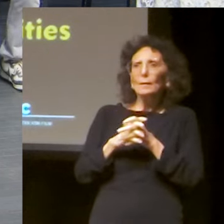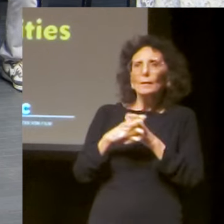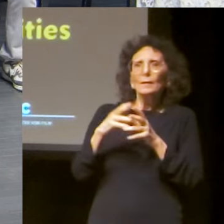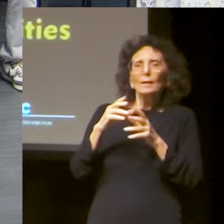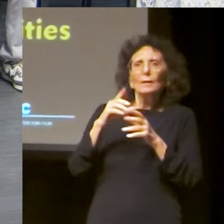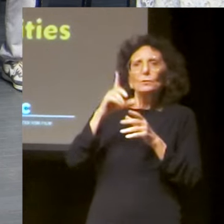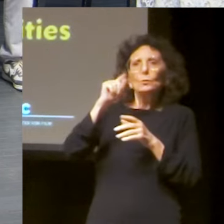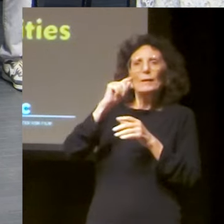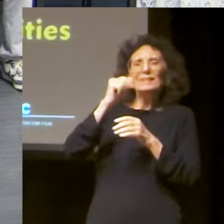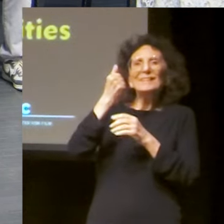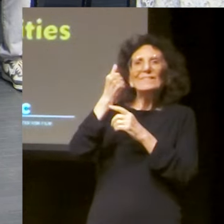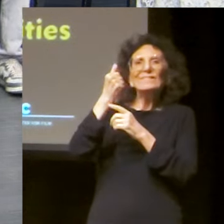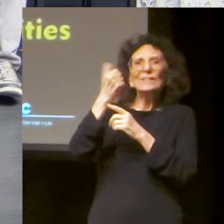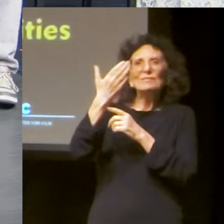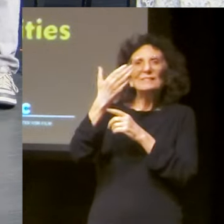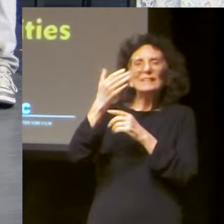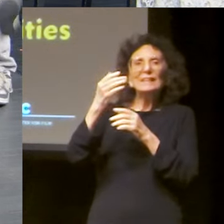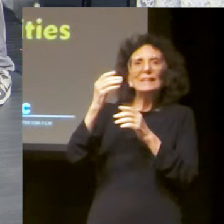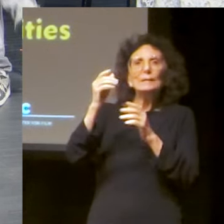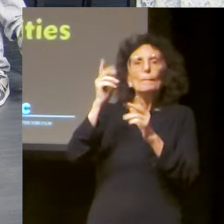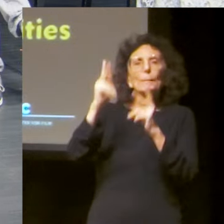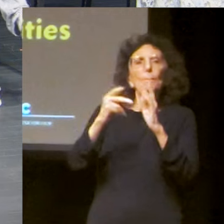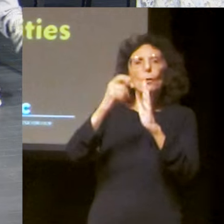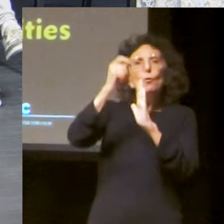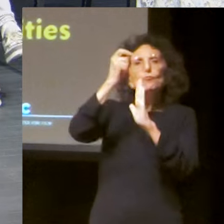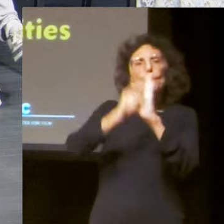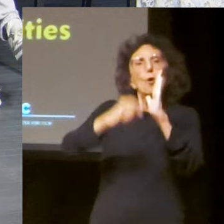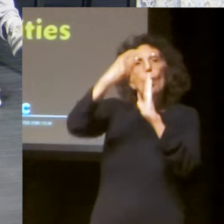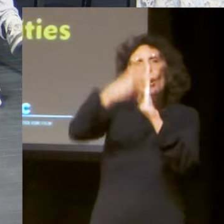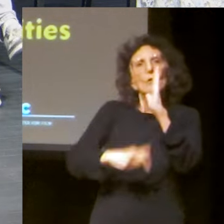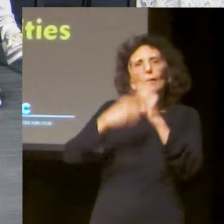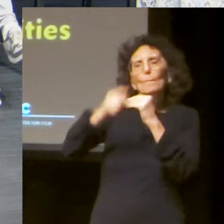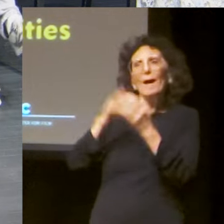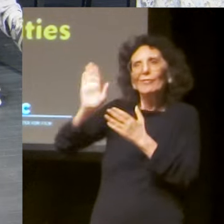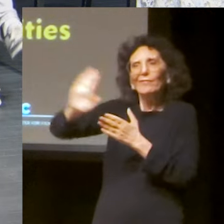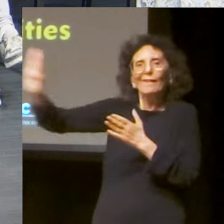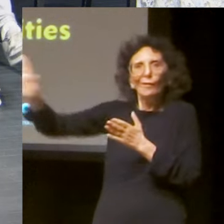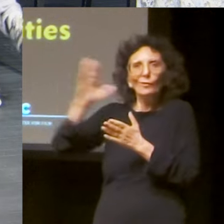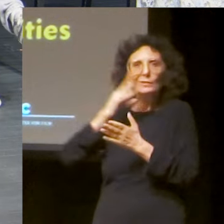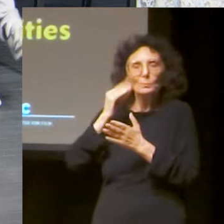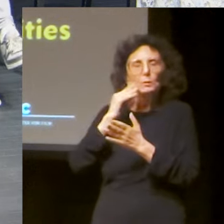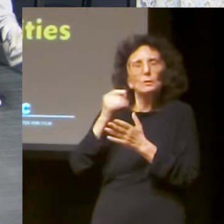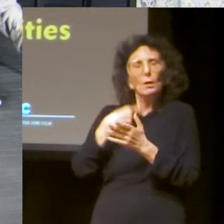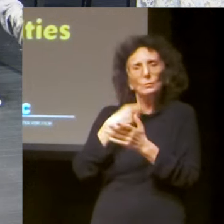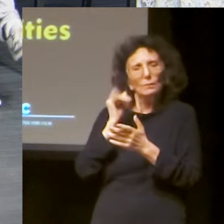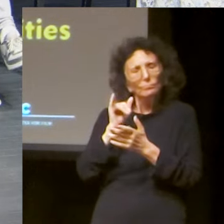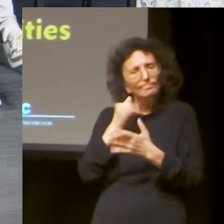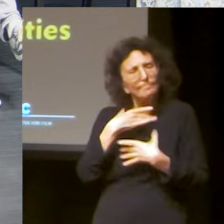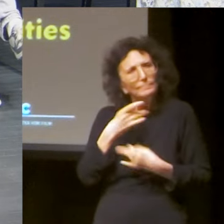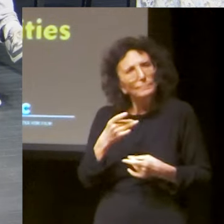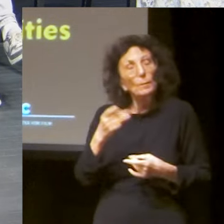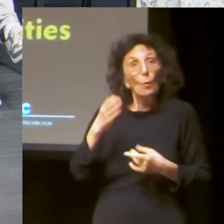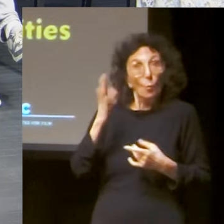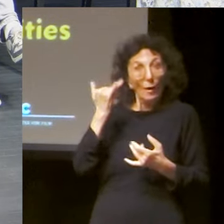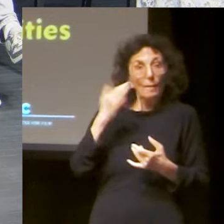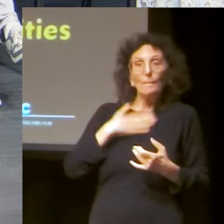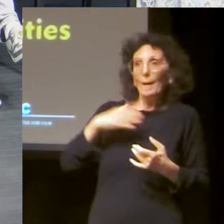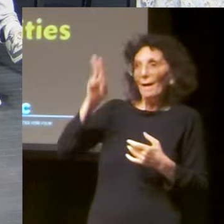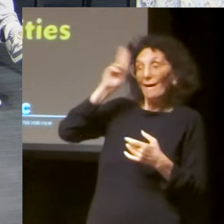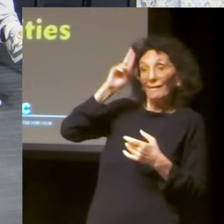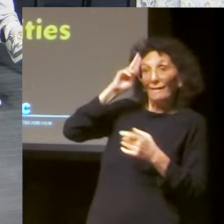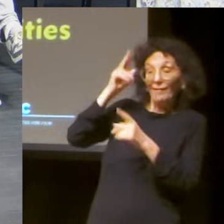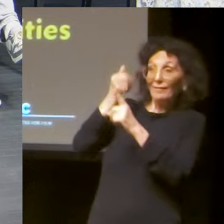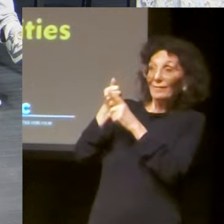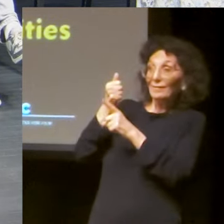so, so, uh, let's see here. So I, there was a, quite a, quite a, um, a detailed article that was written in 2015, which is how I